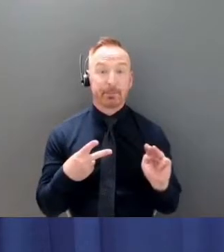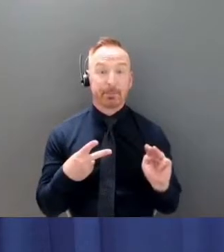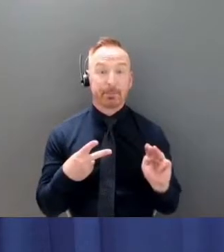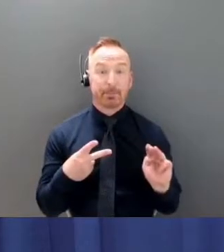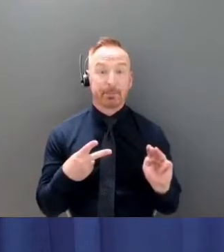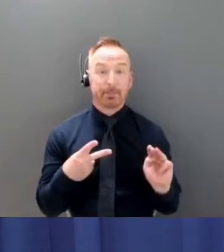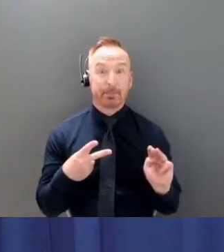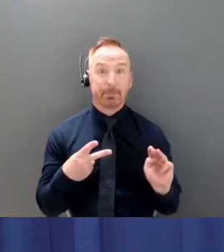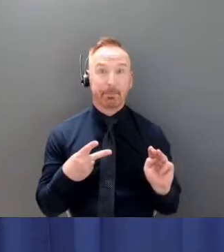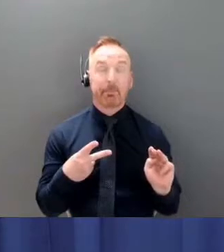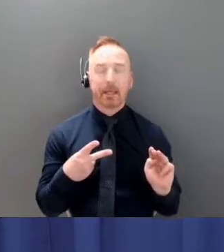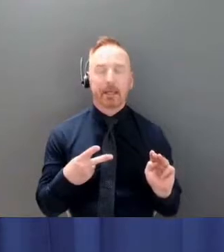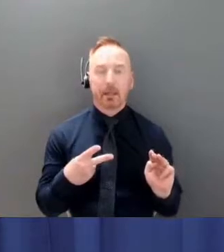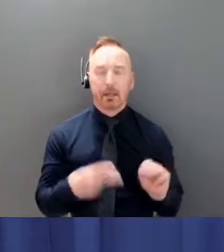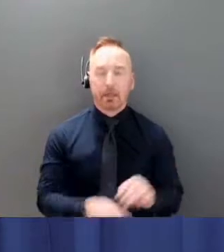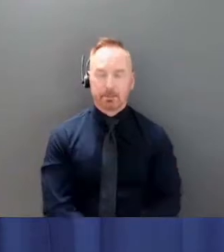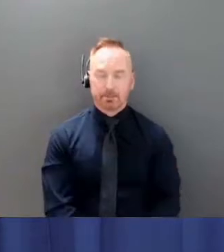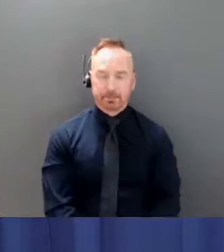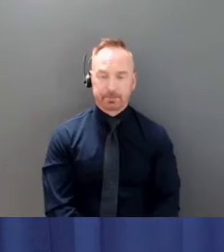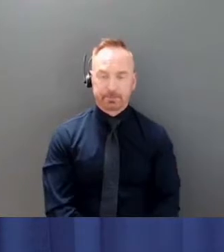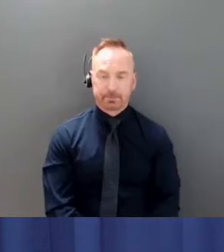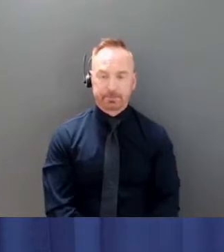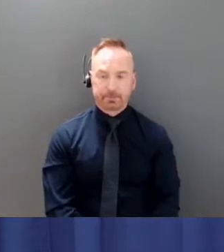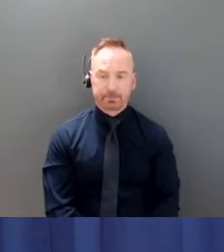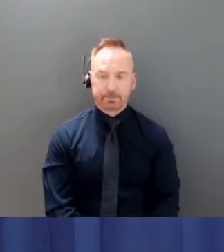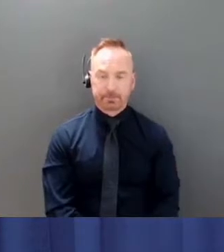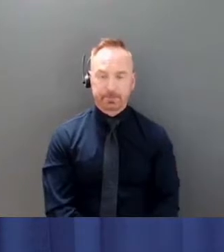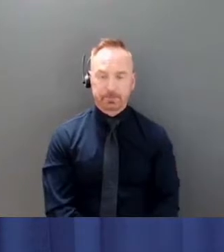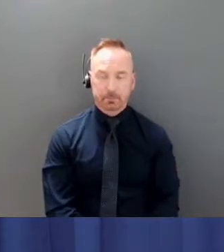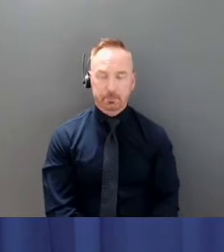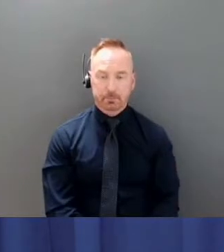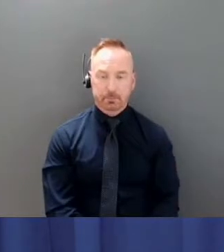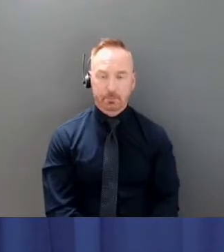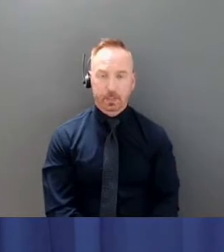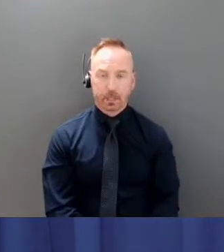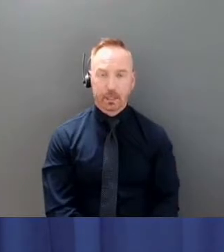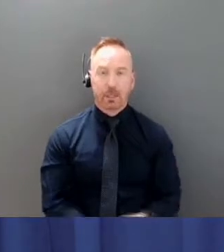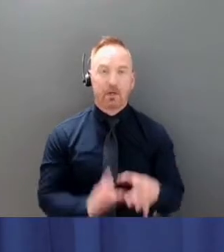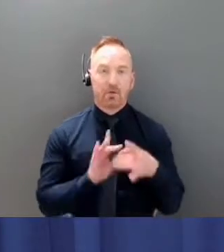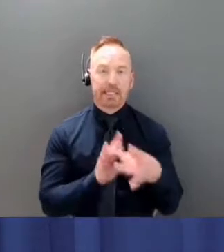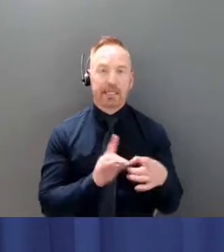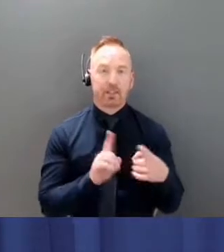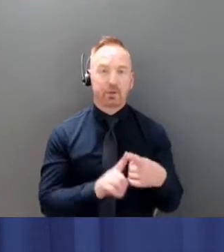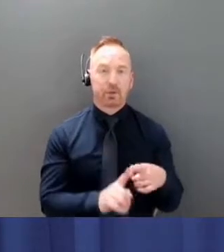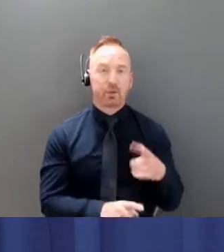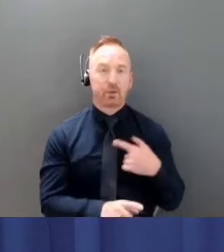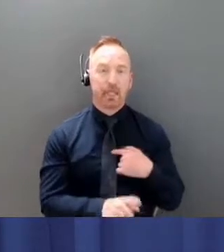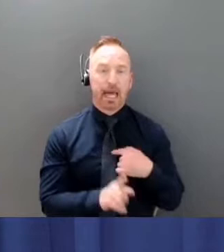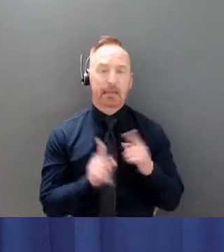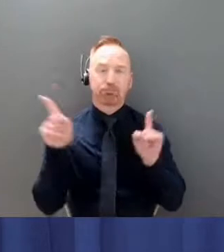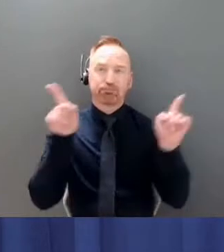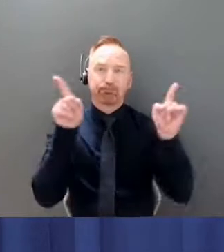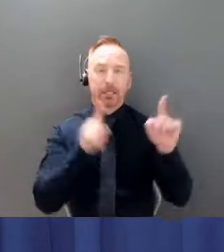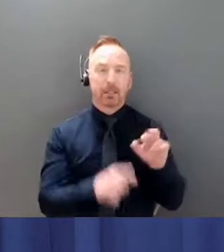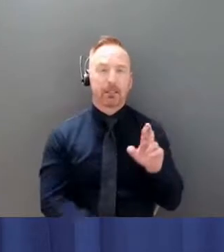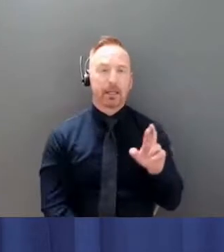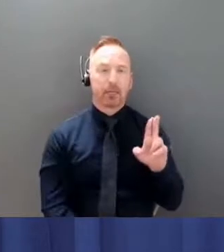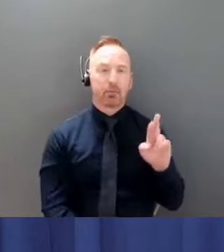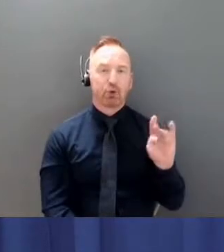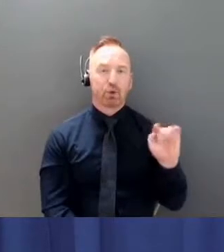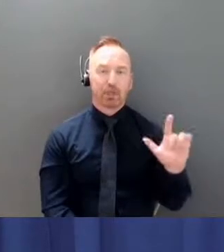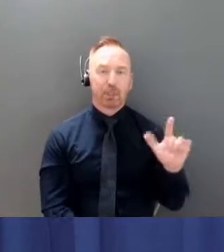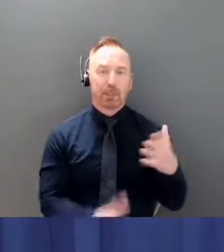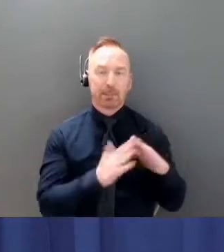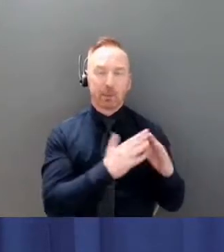Yes, another question to do with the rural communities. I see that local governments have